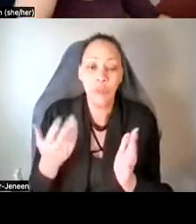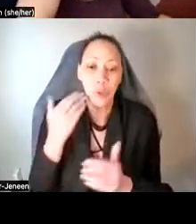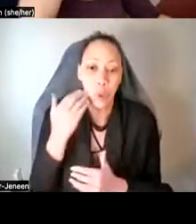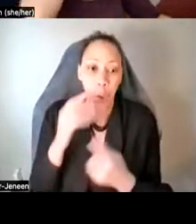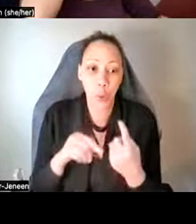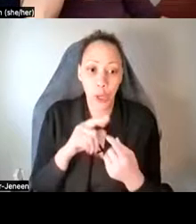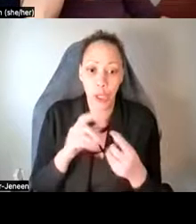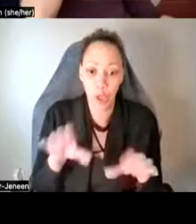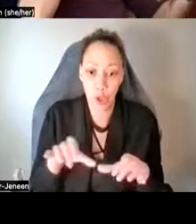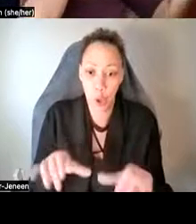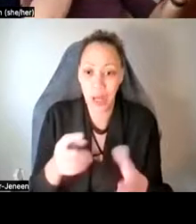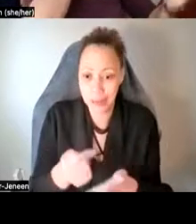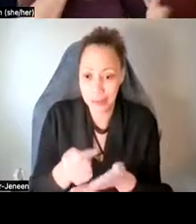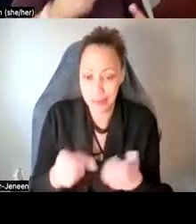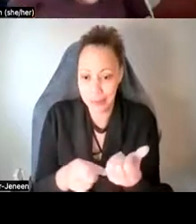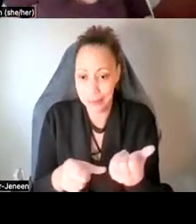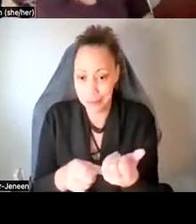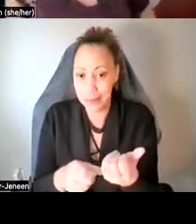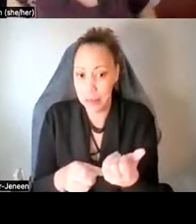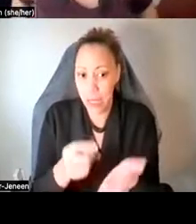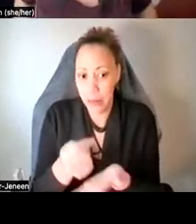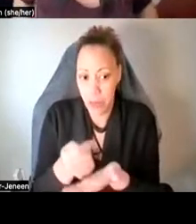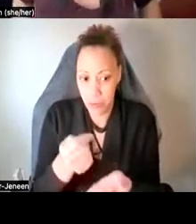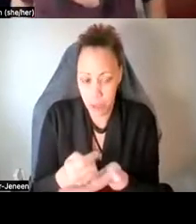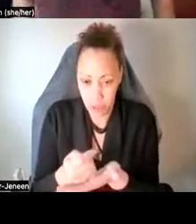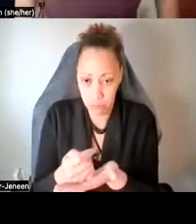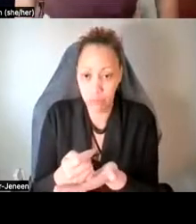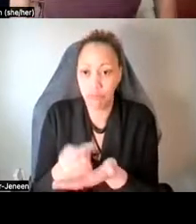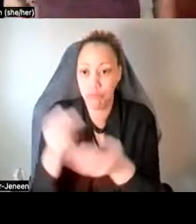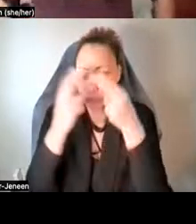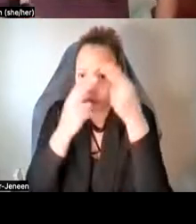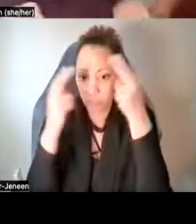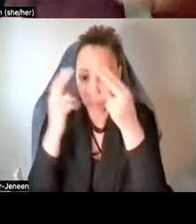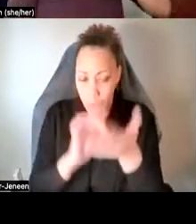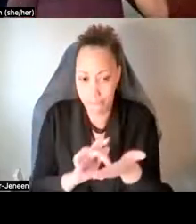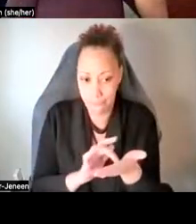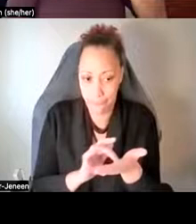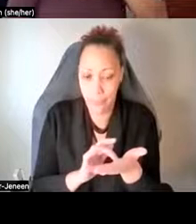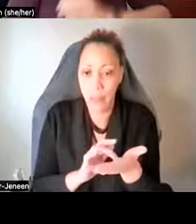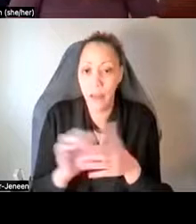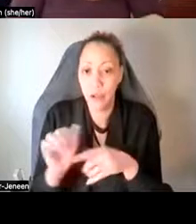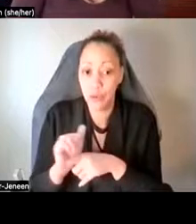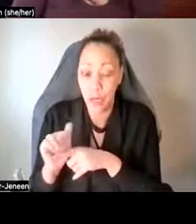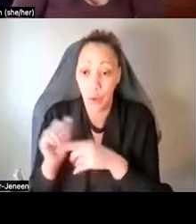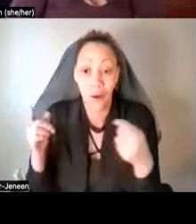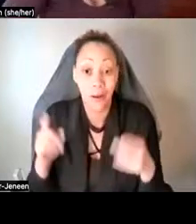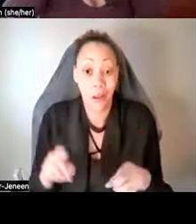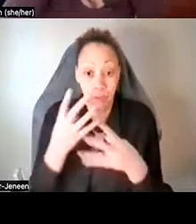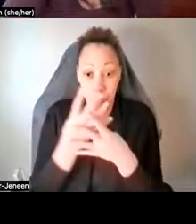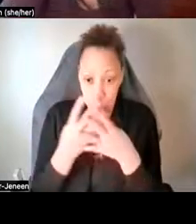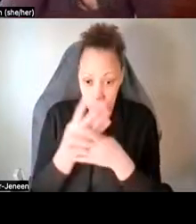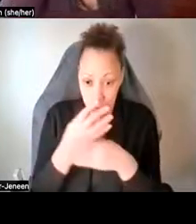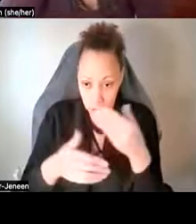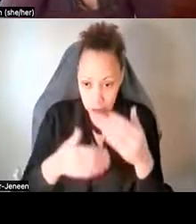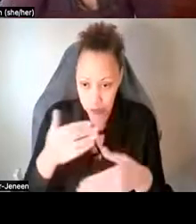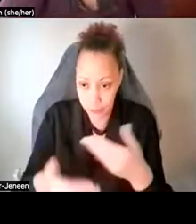psychedelic assisted therapy, uh, specifically with the MAPS MDMA trial. And so what happens is there's a screening process where,